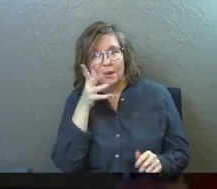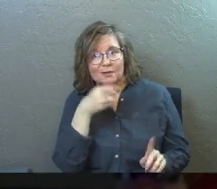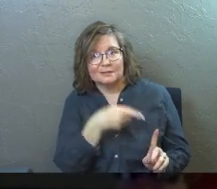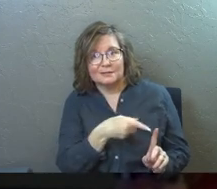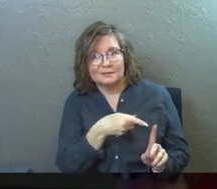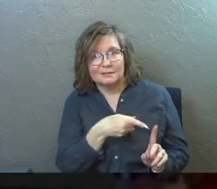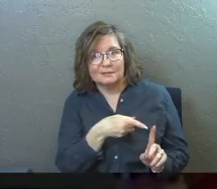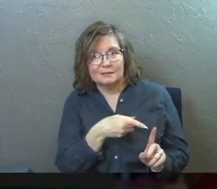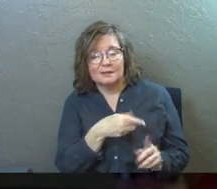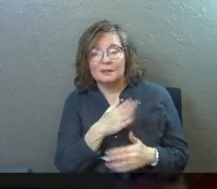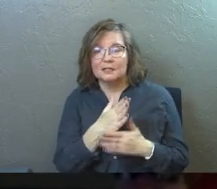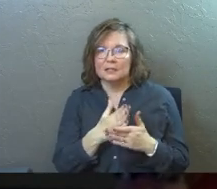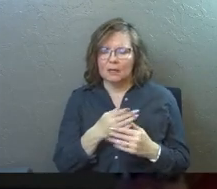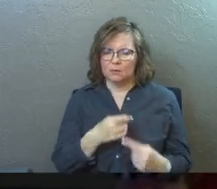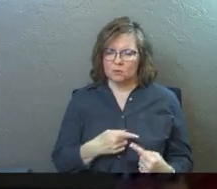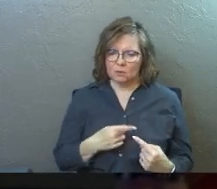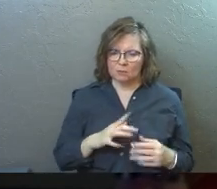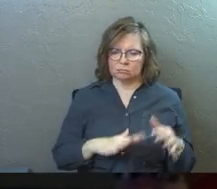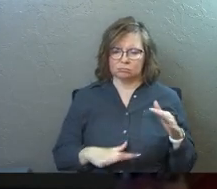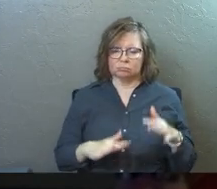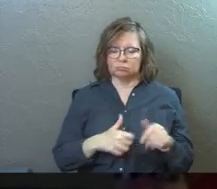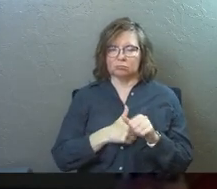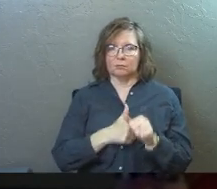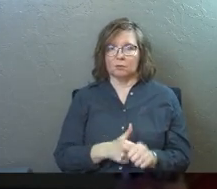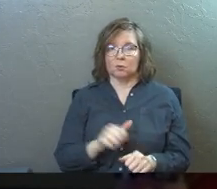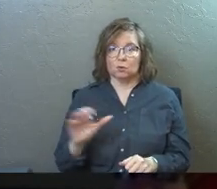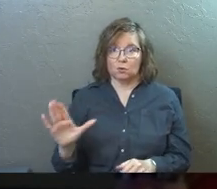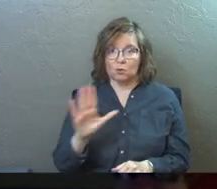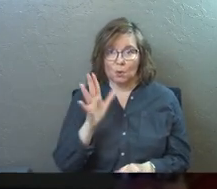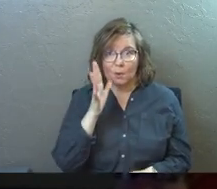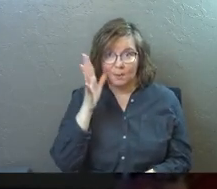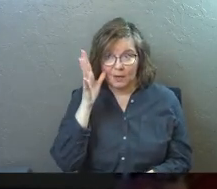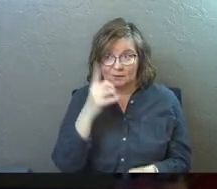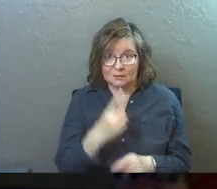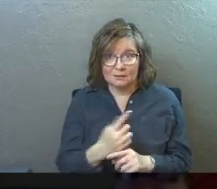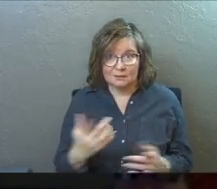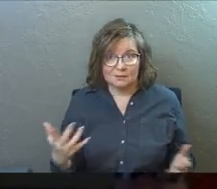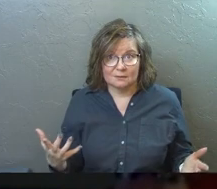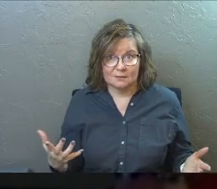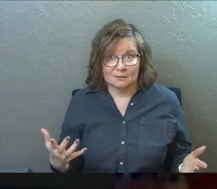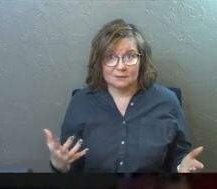Some of these struggle to be subject to your parents, yes?